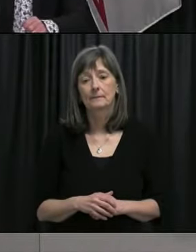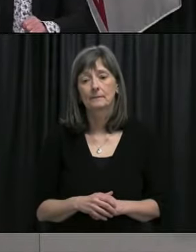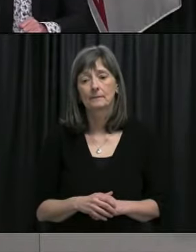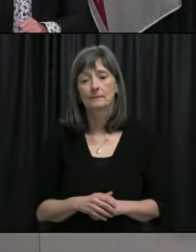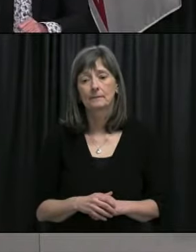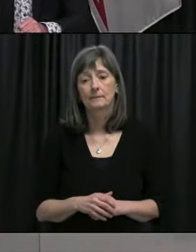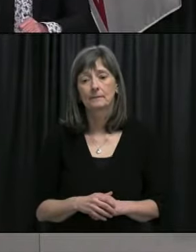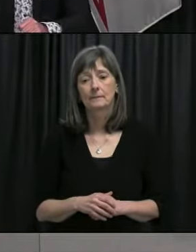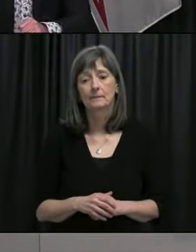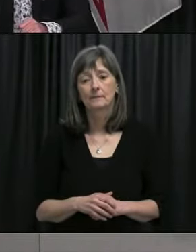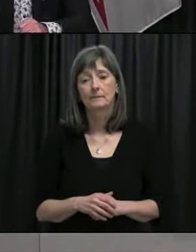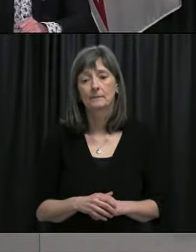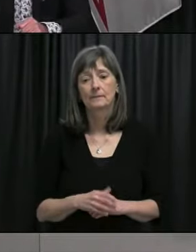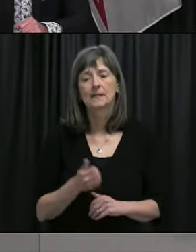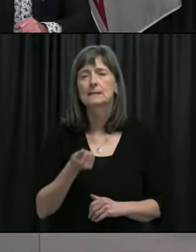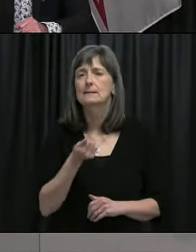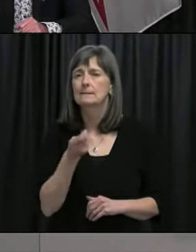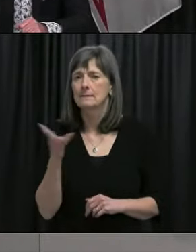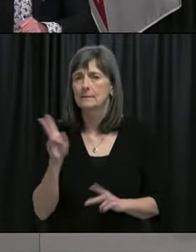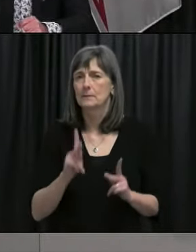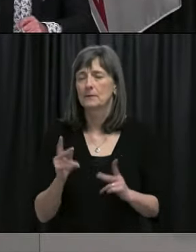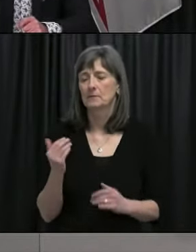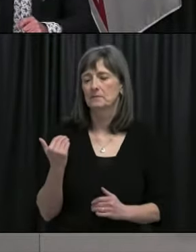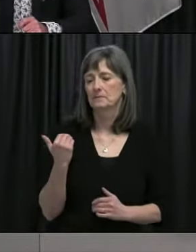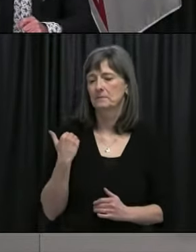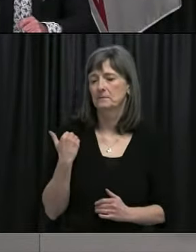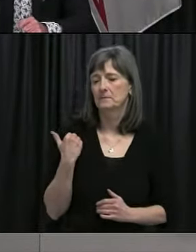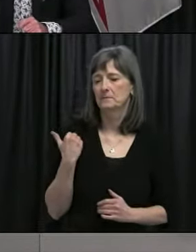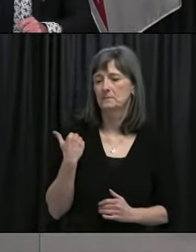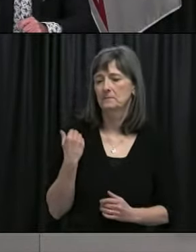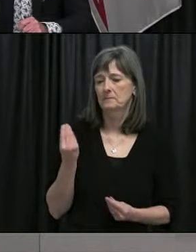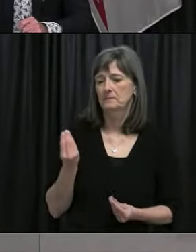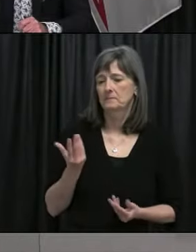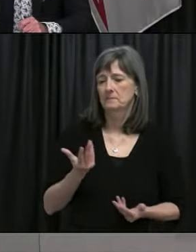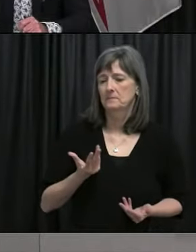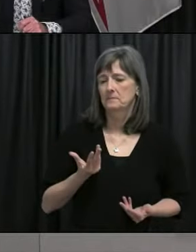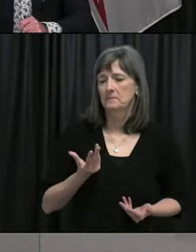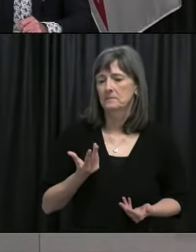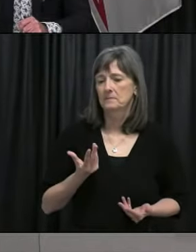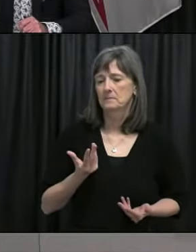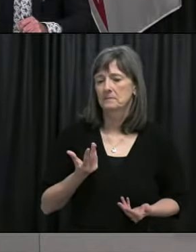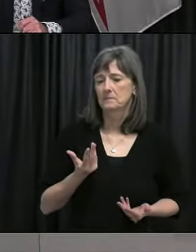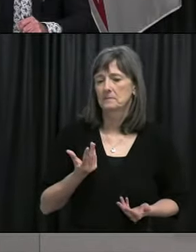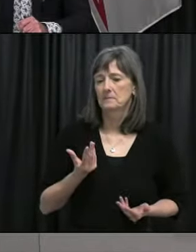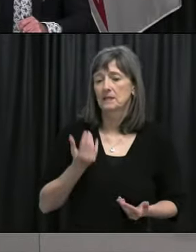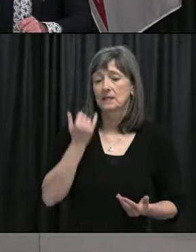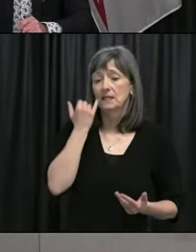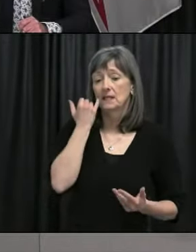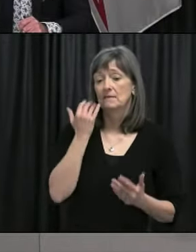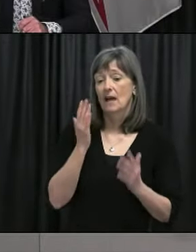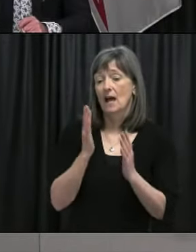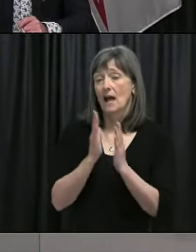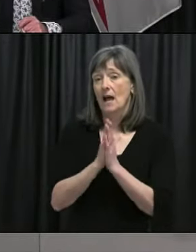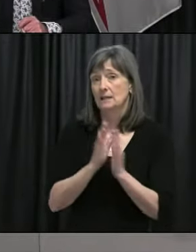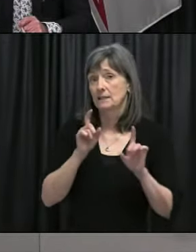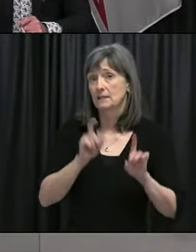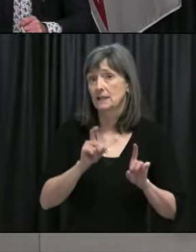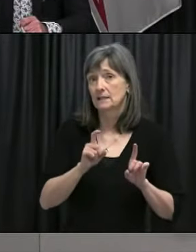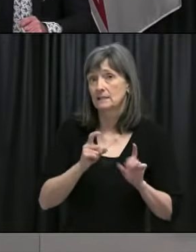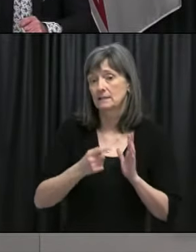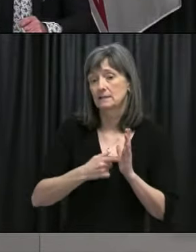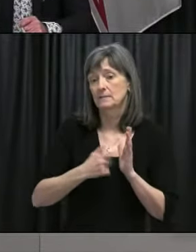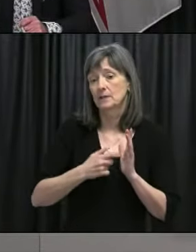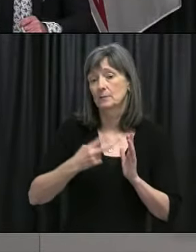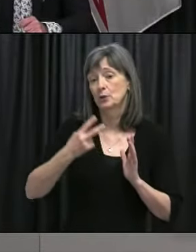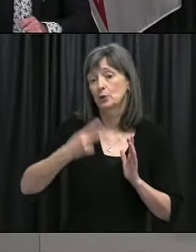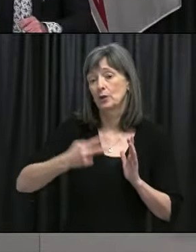Thanks. I've heard from quite a few people that it can now take two to three days from the time that you request a COVID test to actually getting your